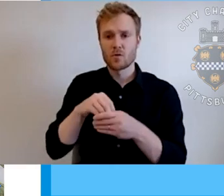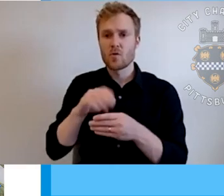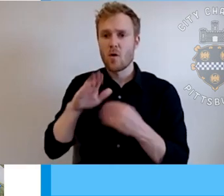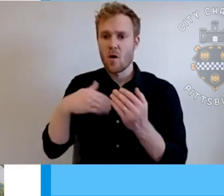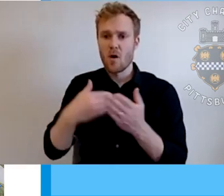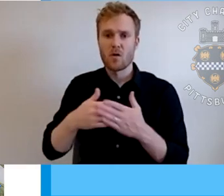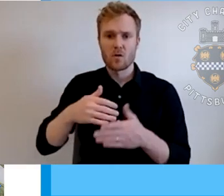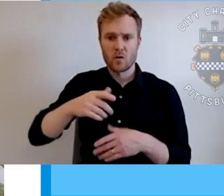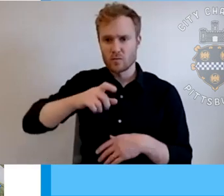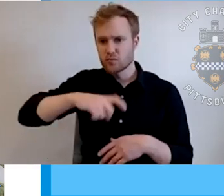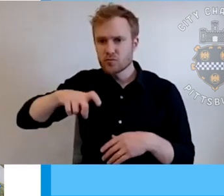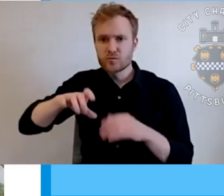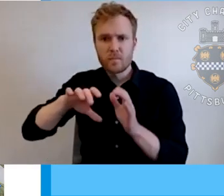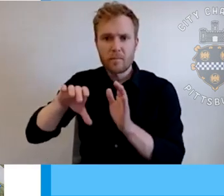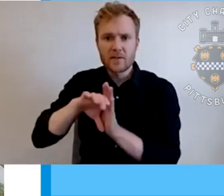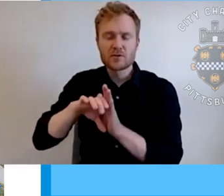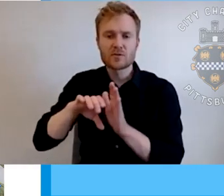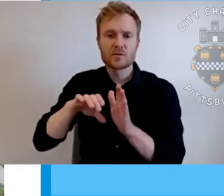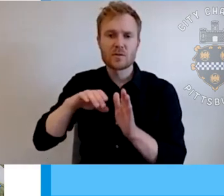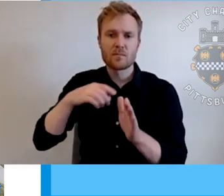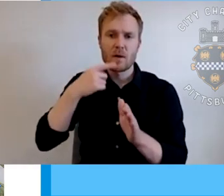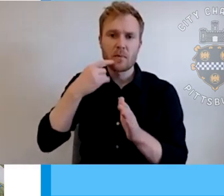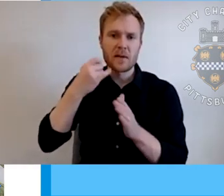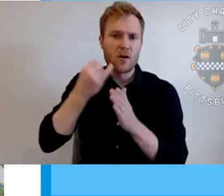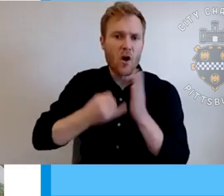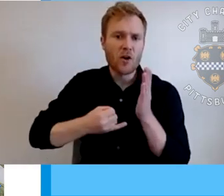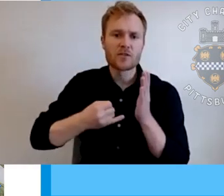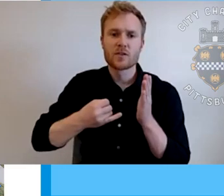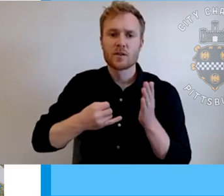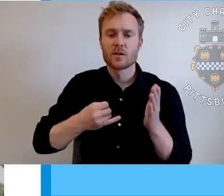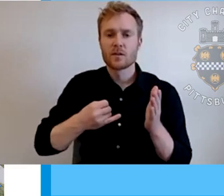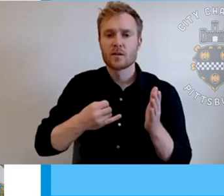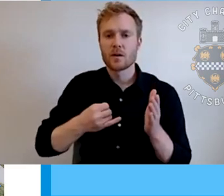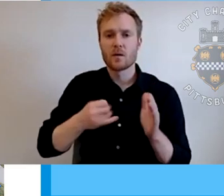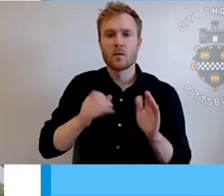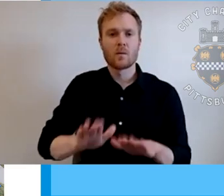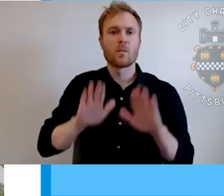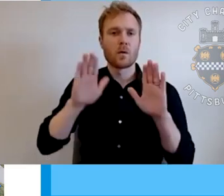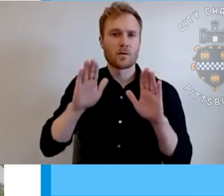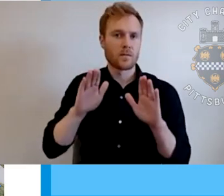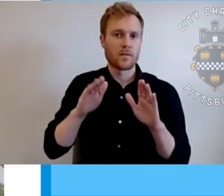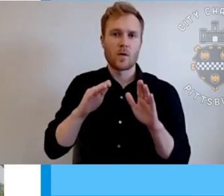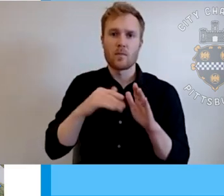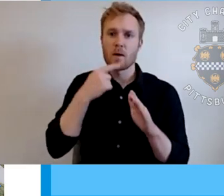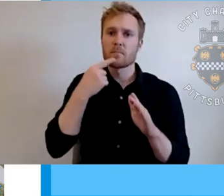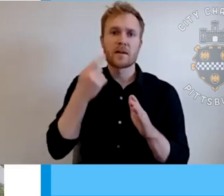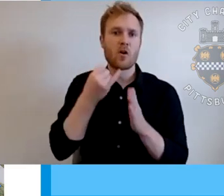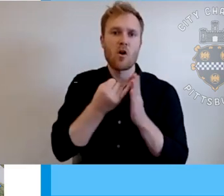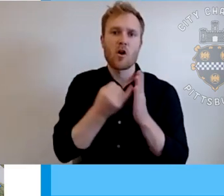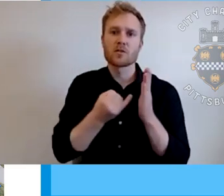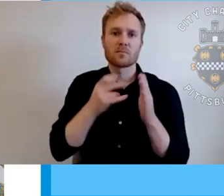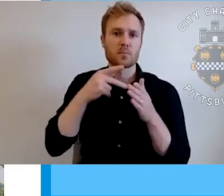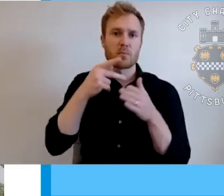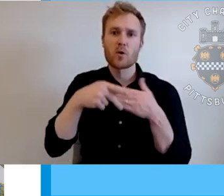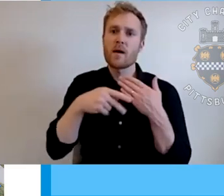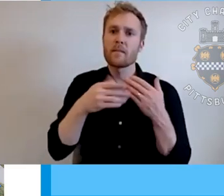but included the public art. We have a, um, very wonderful public arts program here at the city that kind of enables us